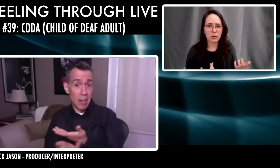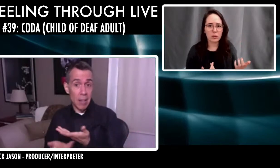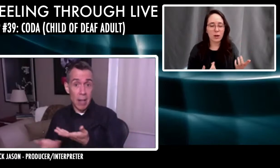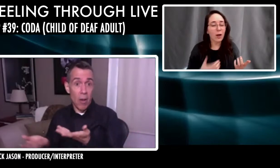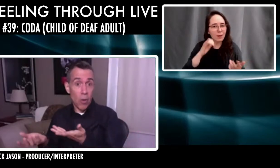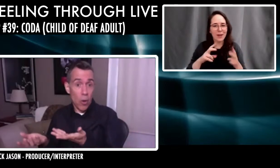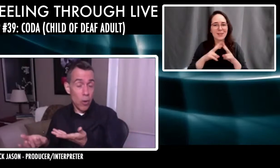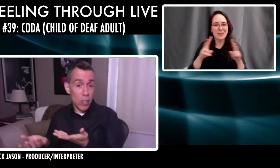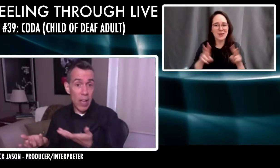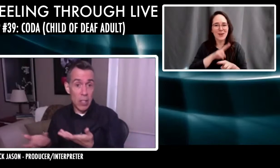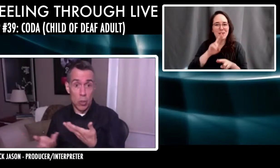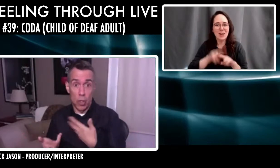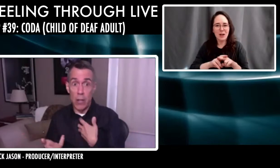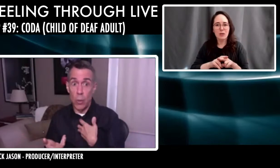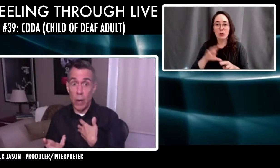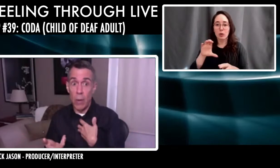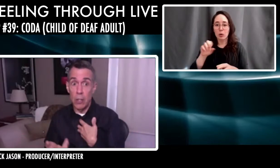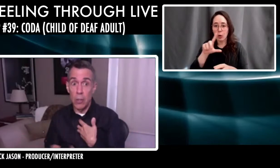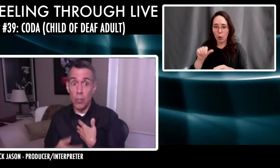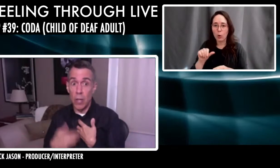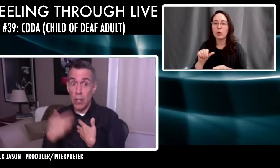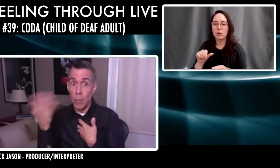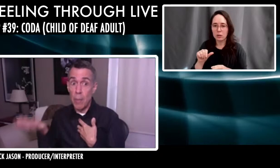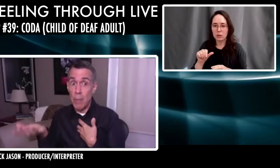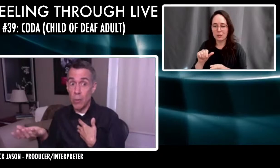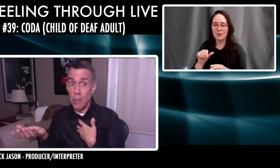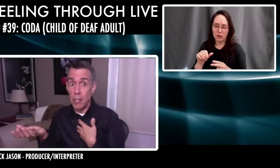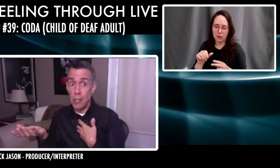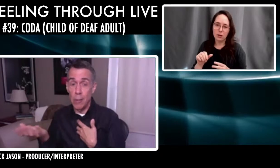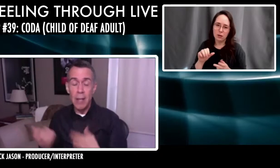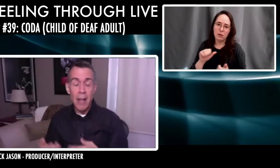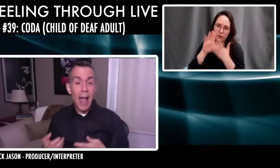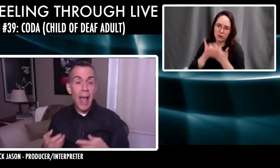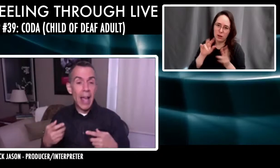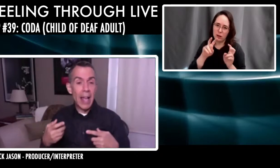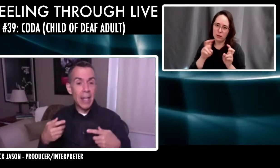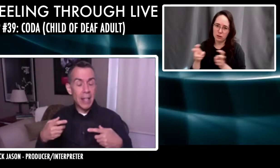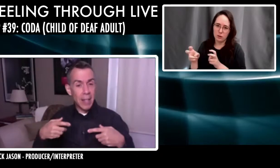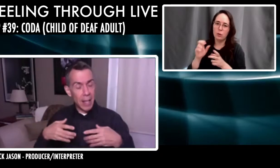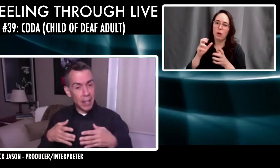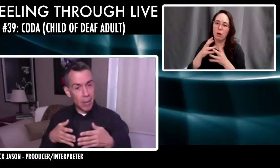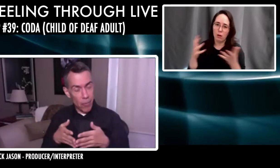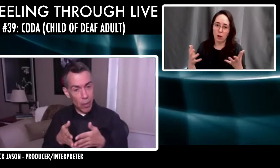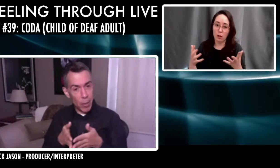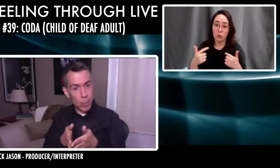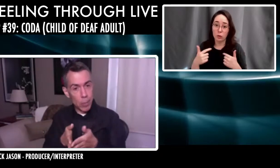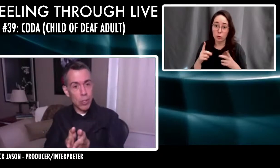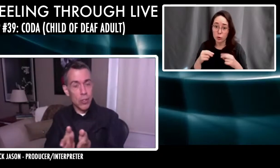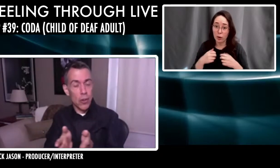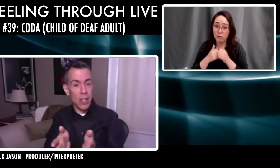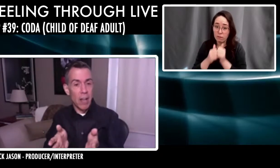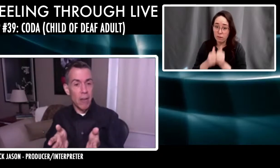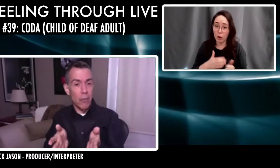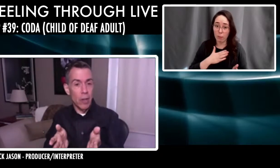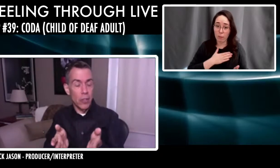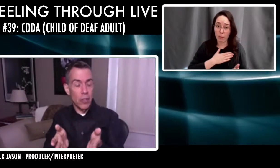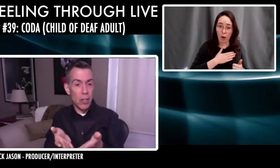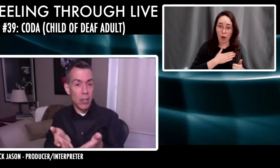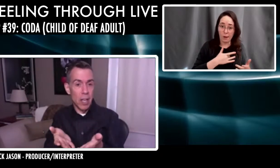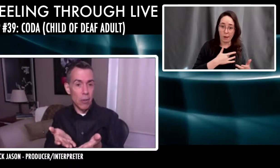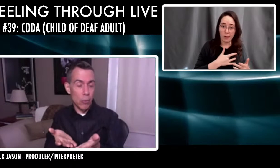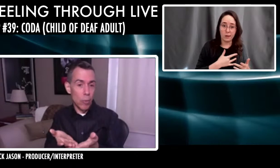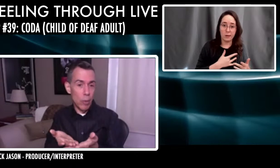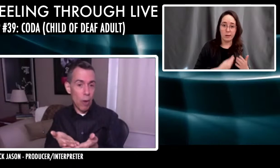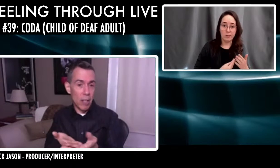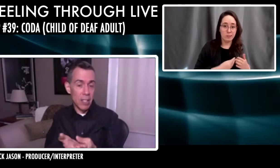thing that, that all code is face. Should I do what I want to do or should I do what my parents want me to do? And then the film explores the journey of this